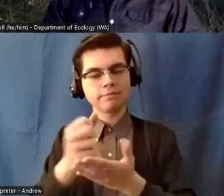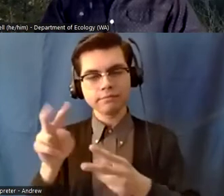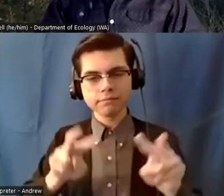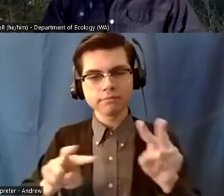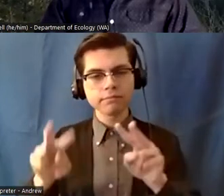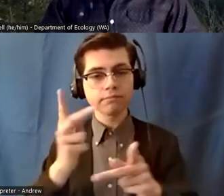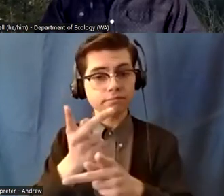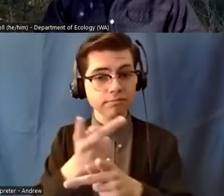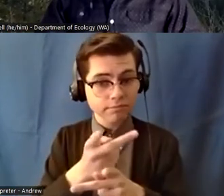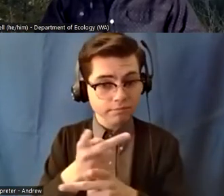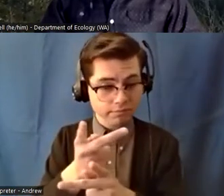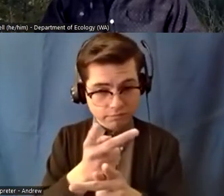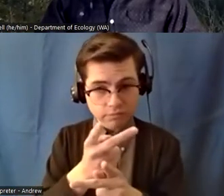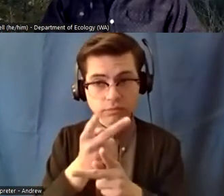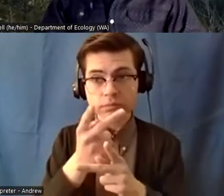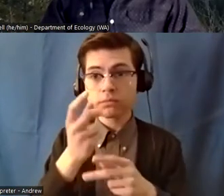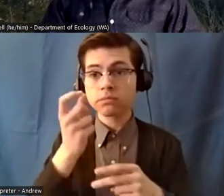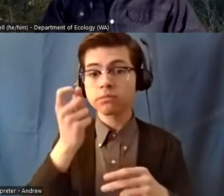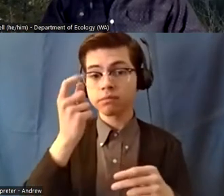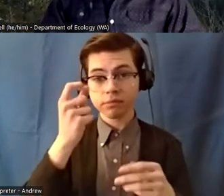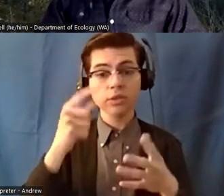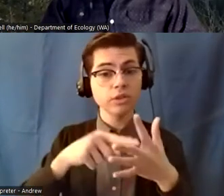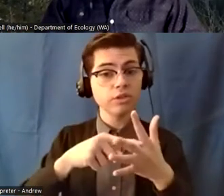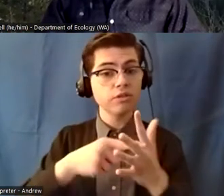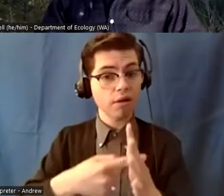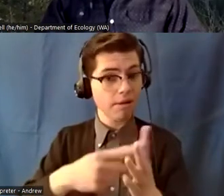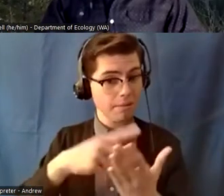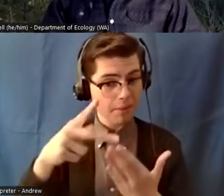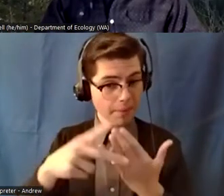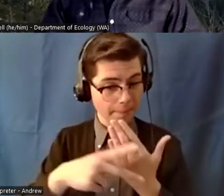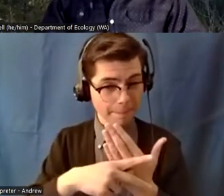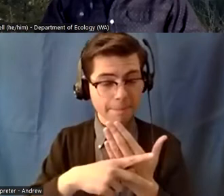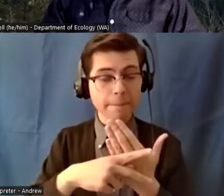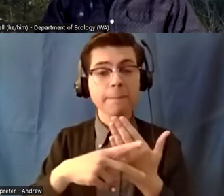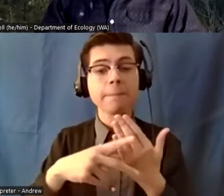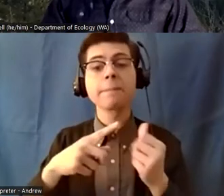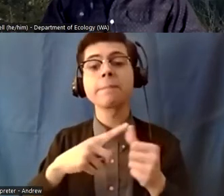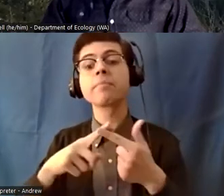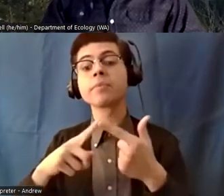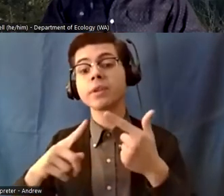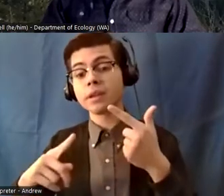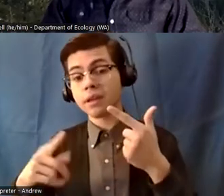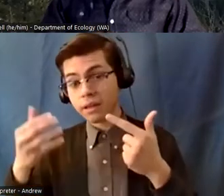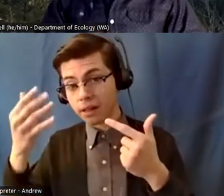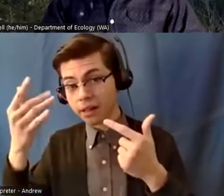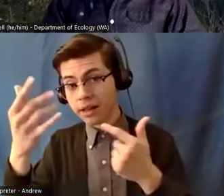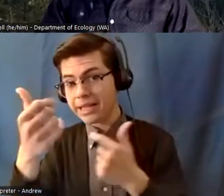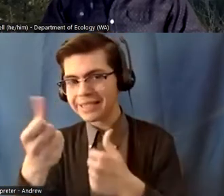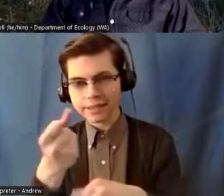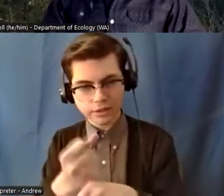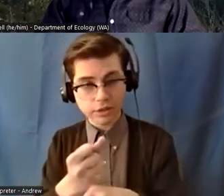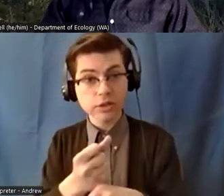program because they didn't know what age they matured and it took a full 10 years of patrols not finding any from the